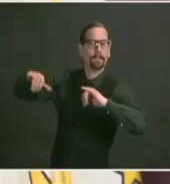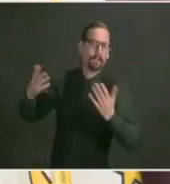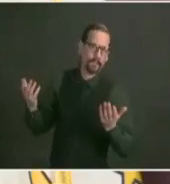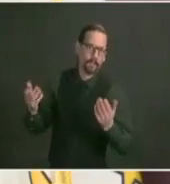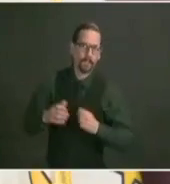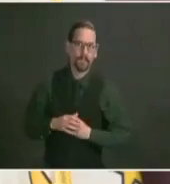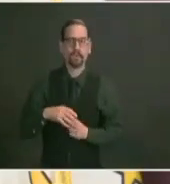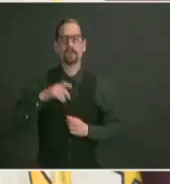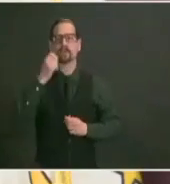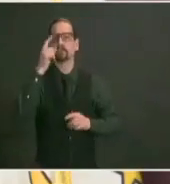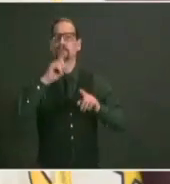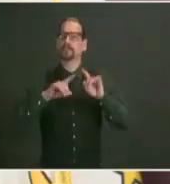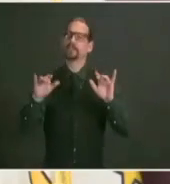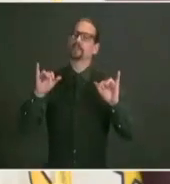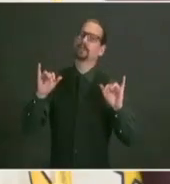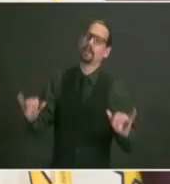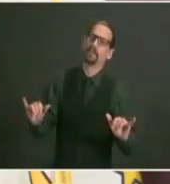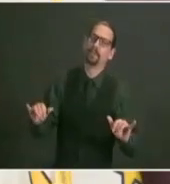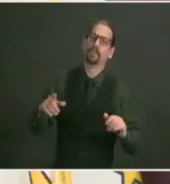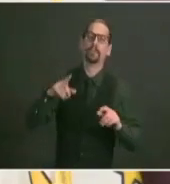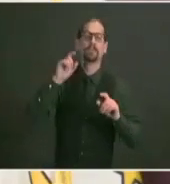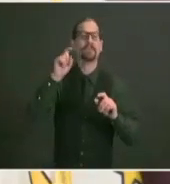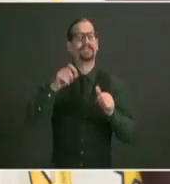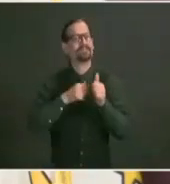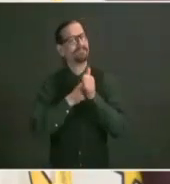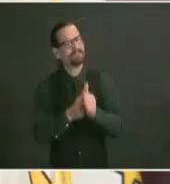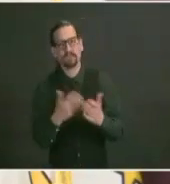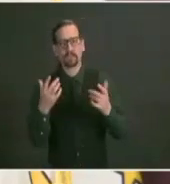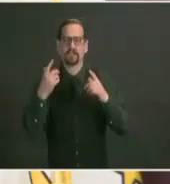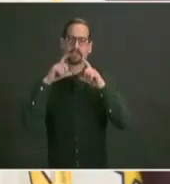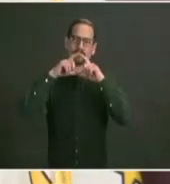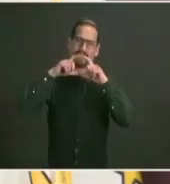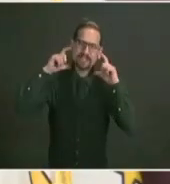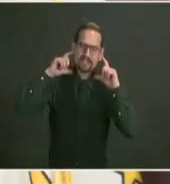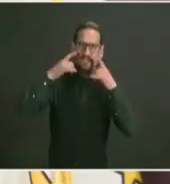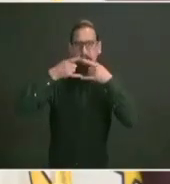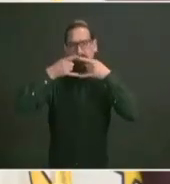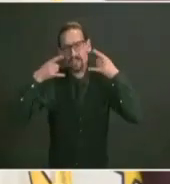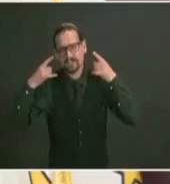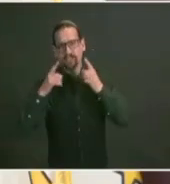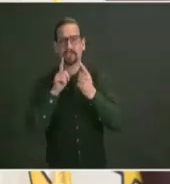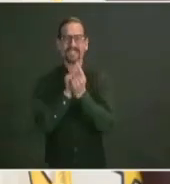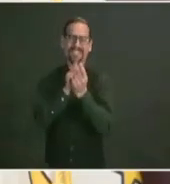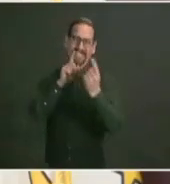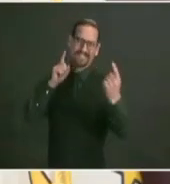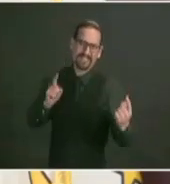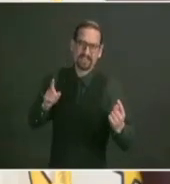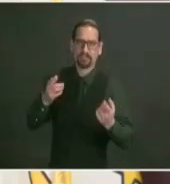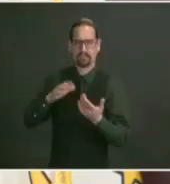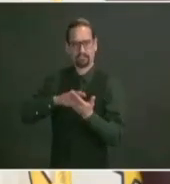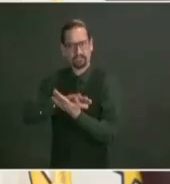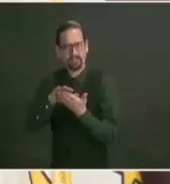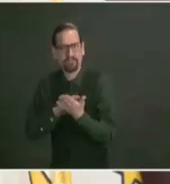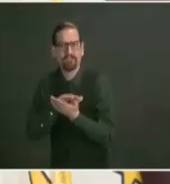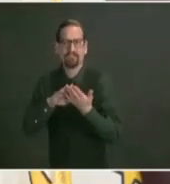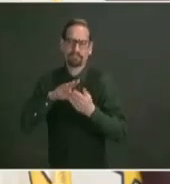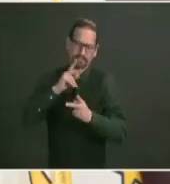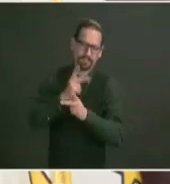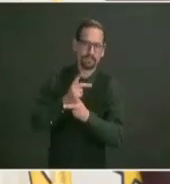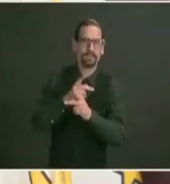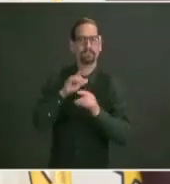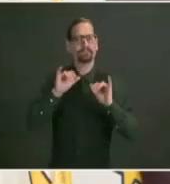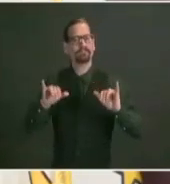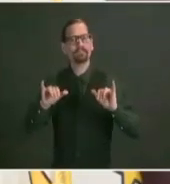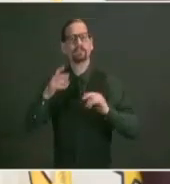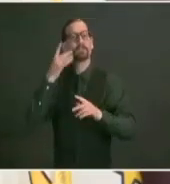so we can have a reopening that's safe and our reopening our schools that are safe as well so having that discipline and i was talking to